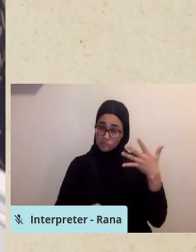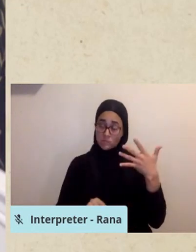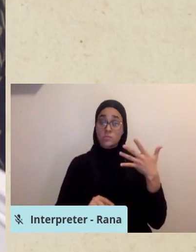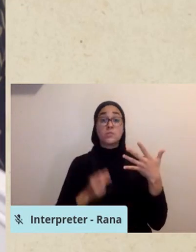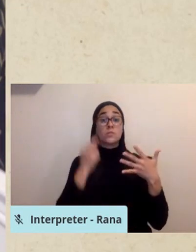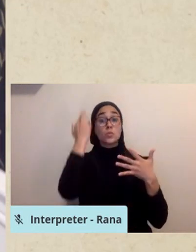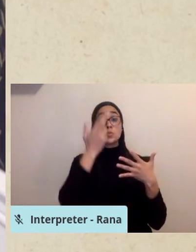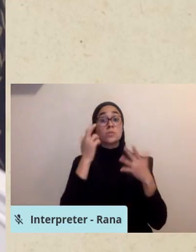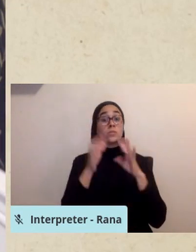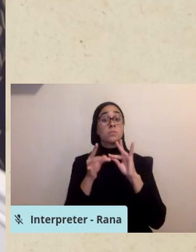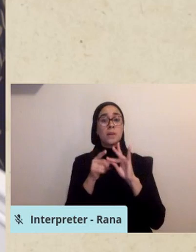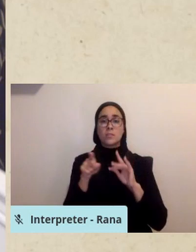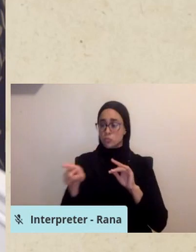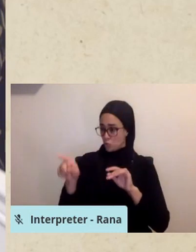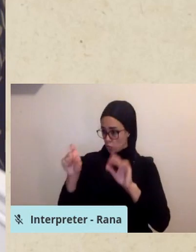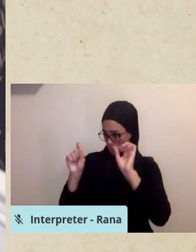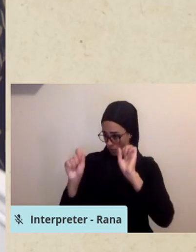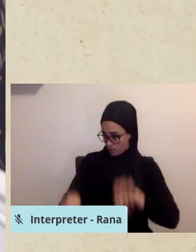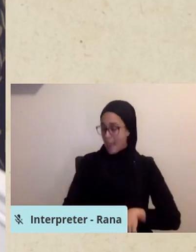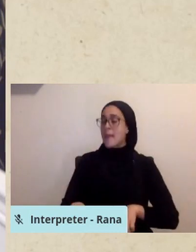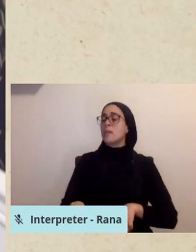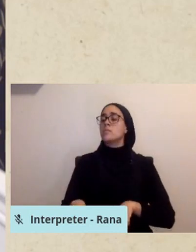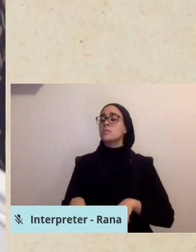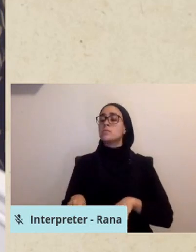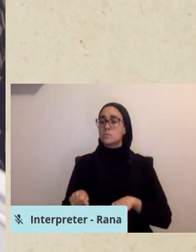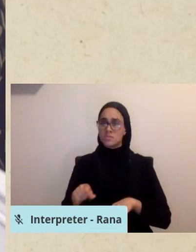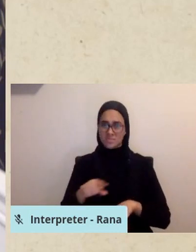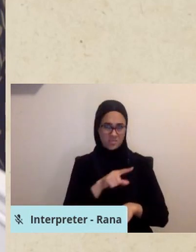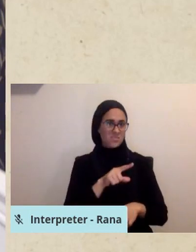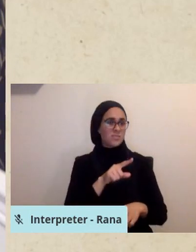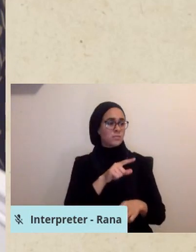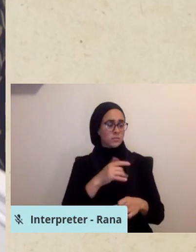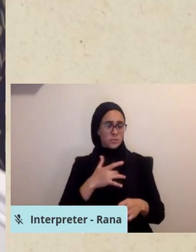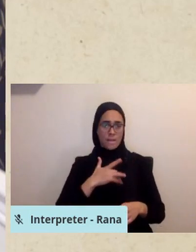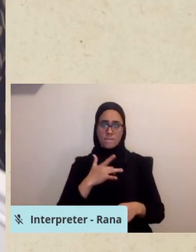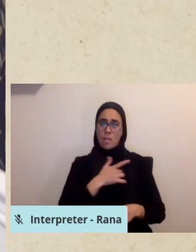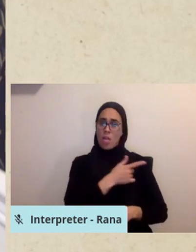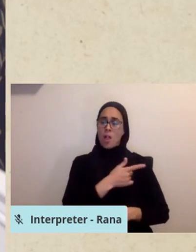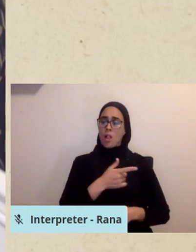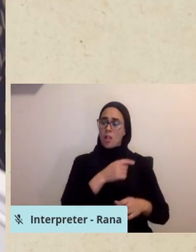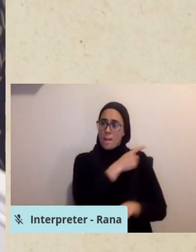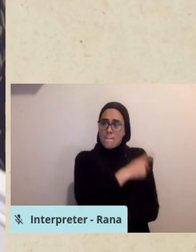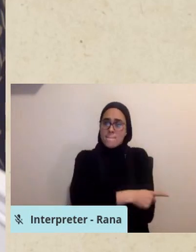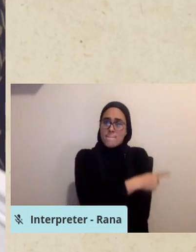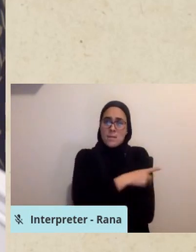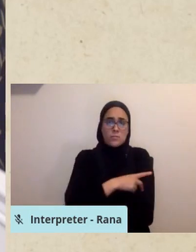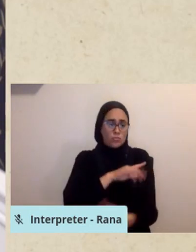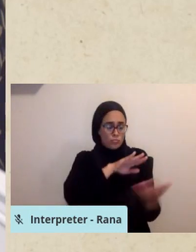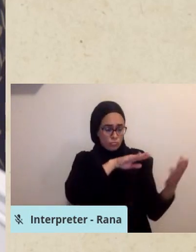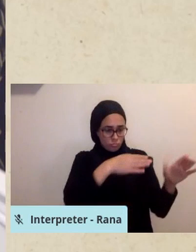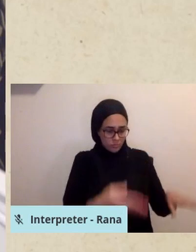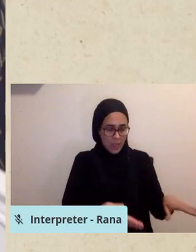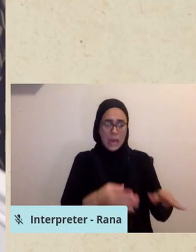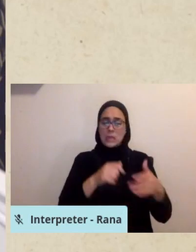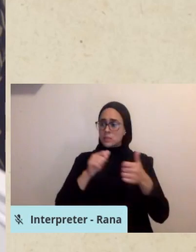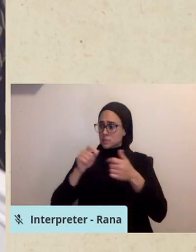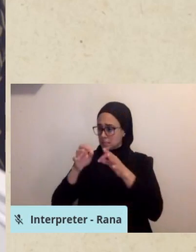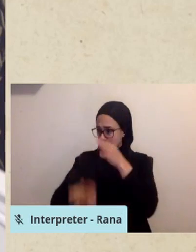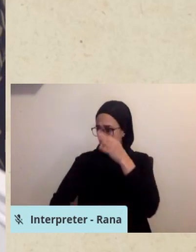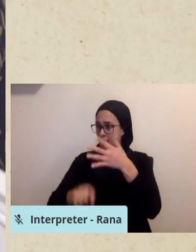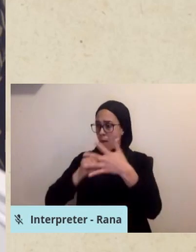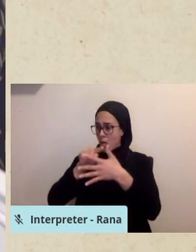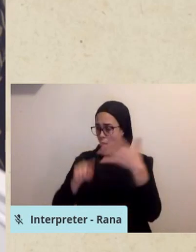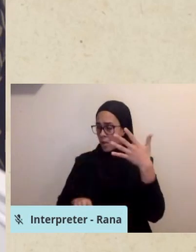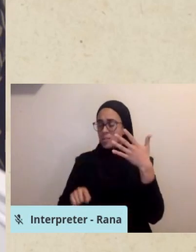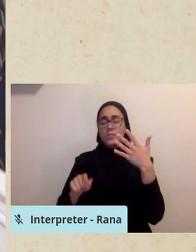you can do these things which are ritually meaningful and dignifying to the patient and move on. You don't need to